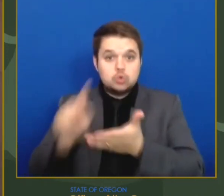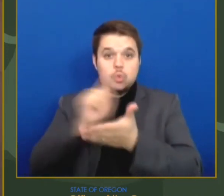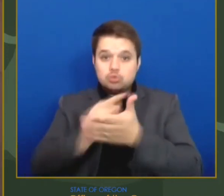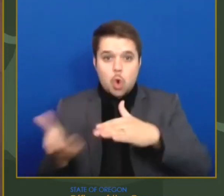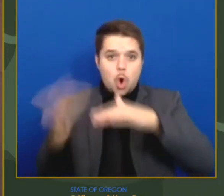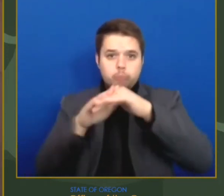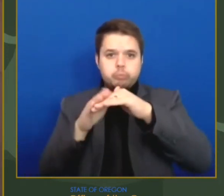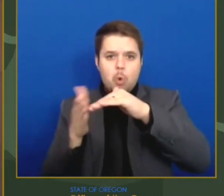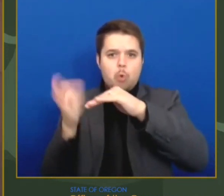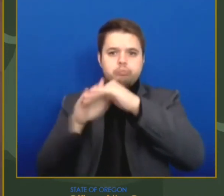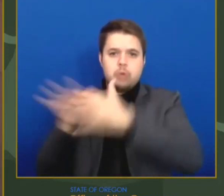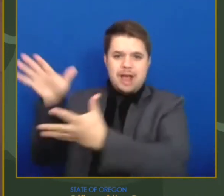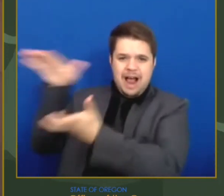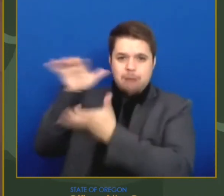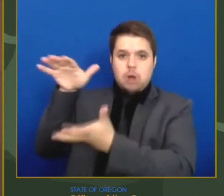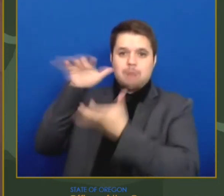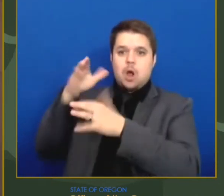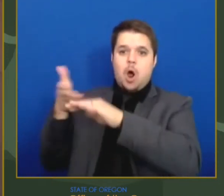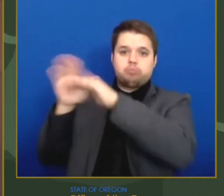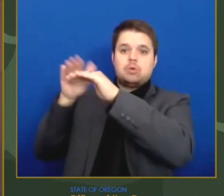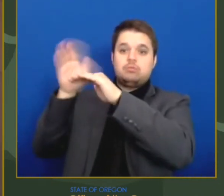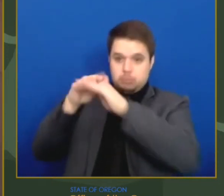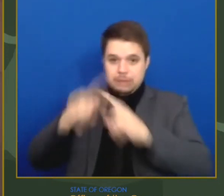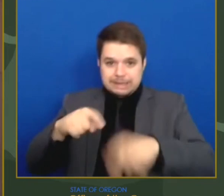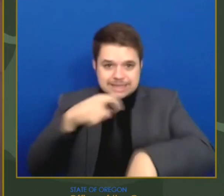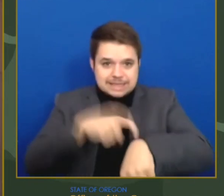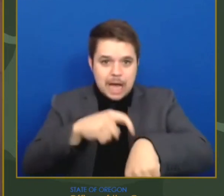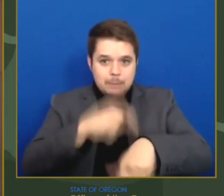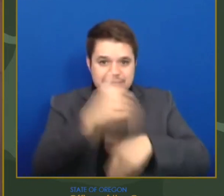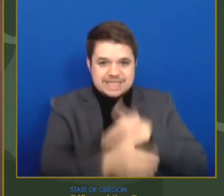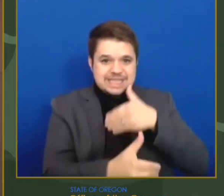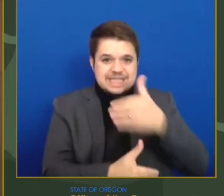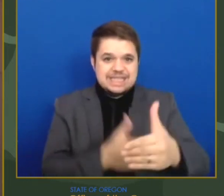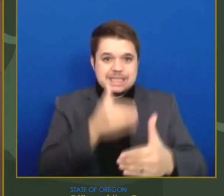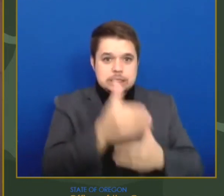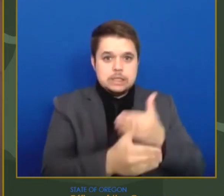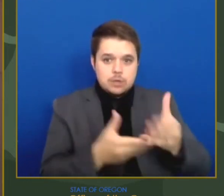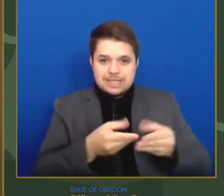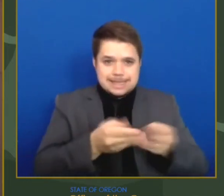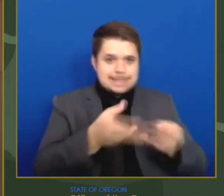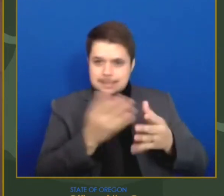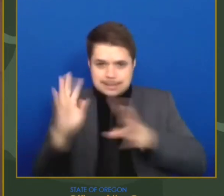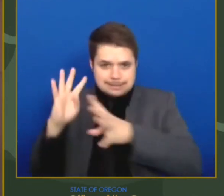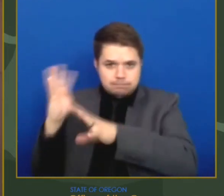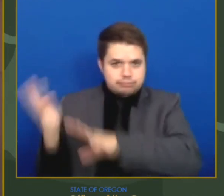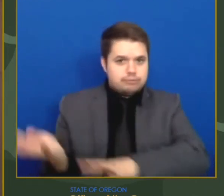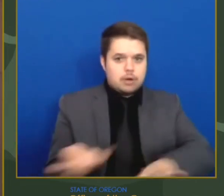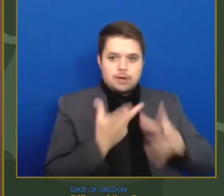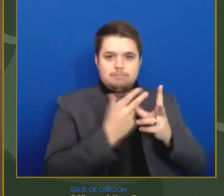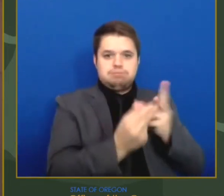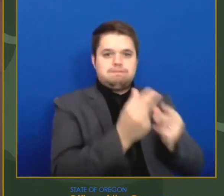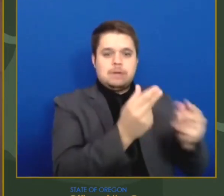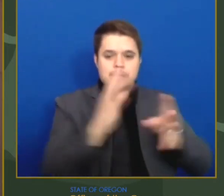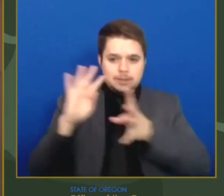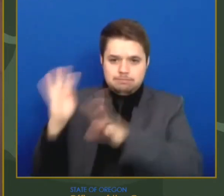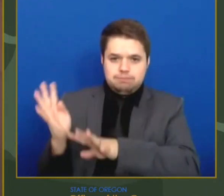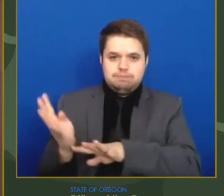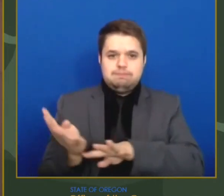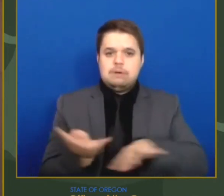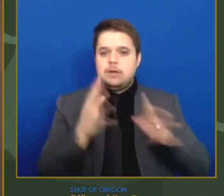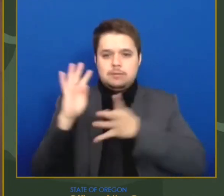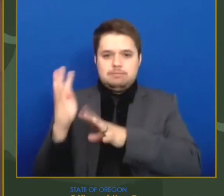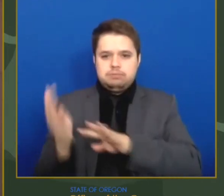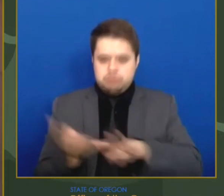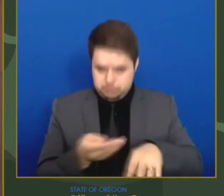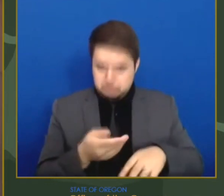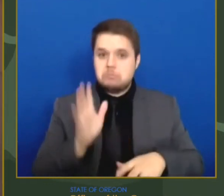If the doses are there, I have every intention of utilizing all available state and federal resources